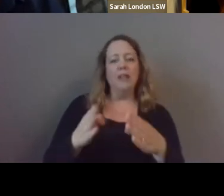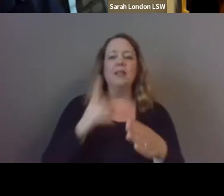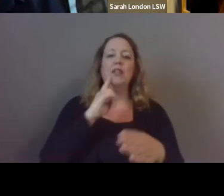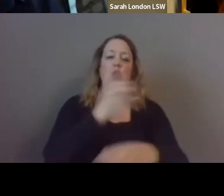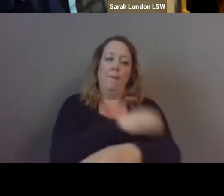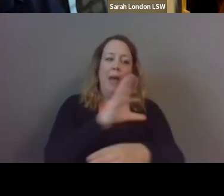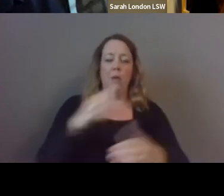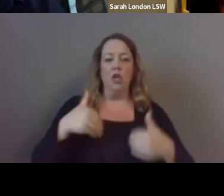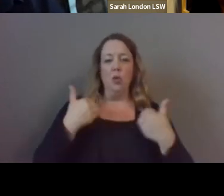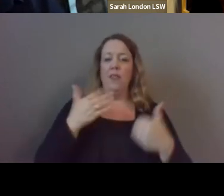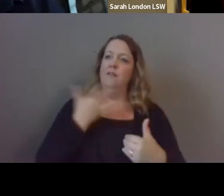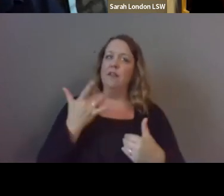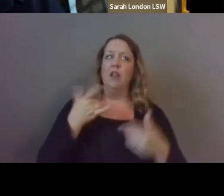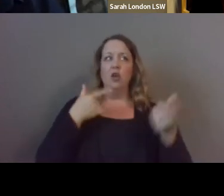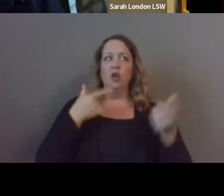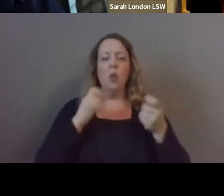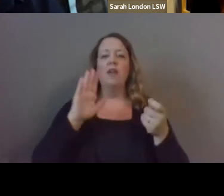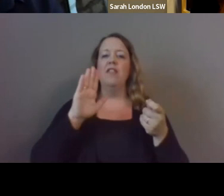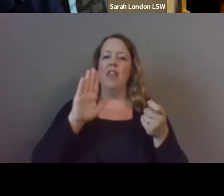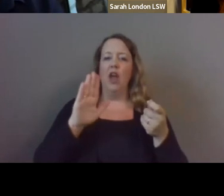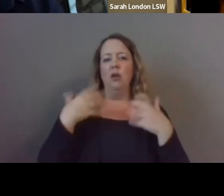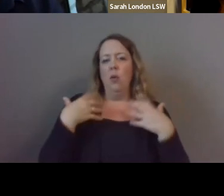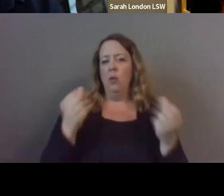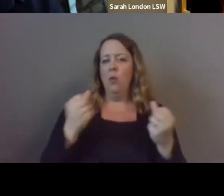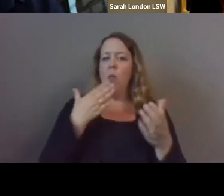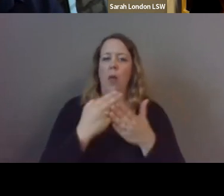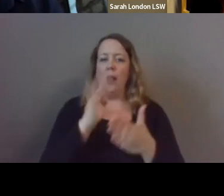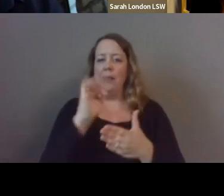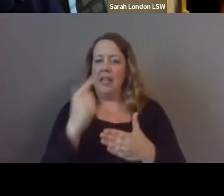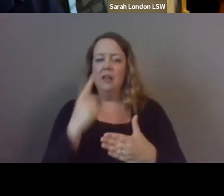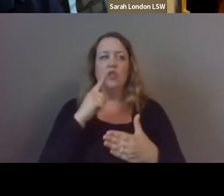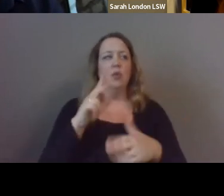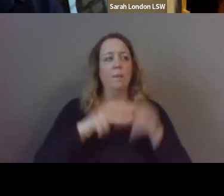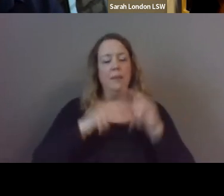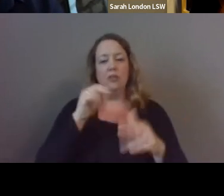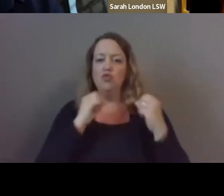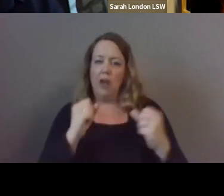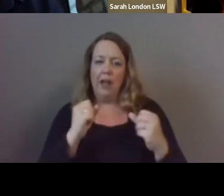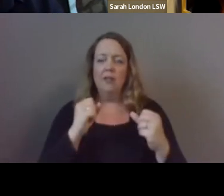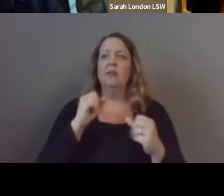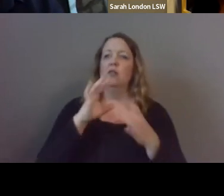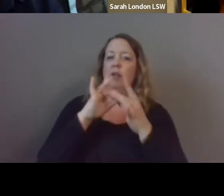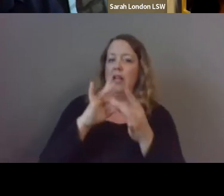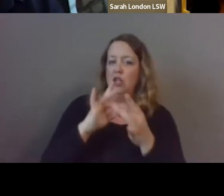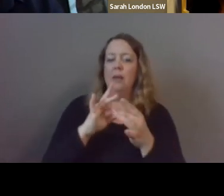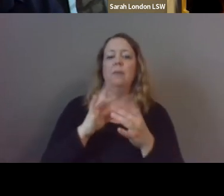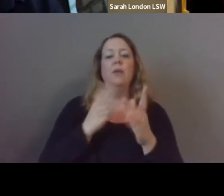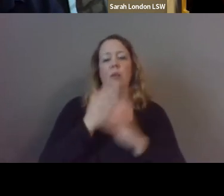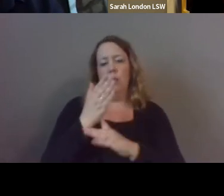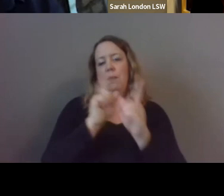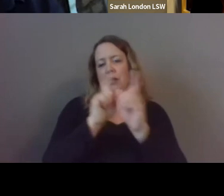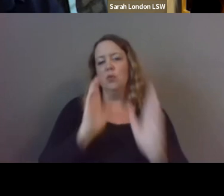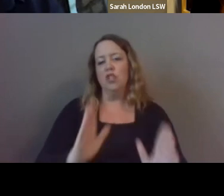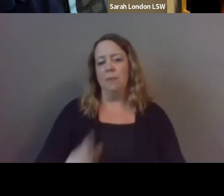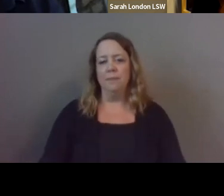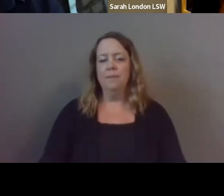-being and confidence by building strength and relationships um and connections through mentorship um